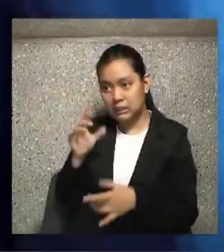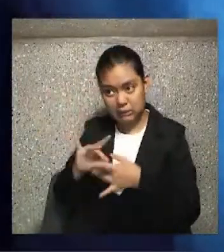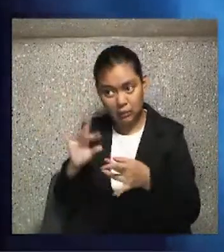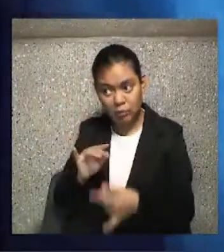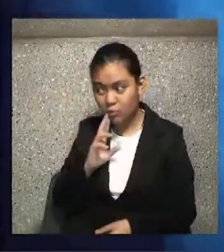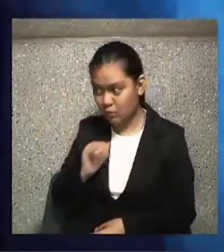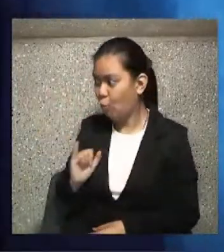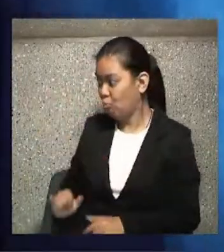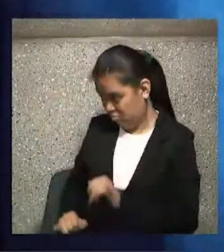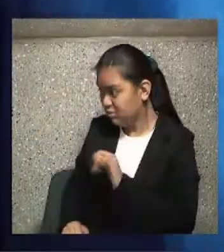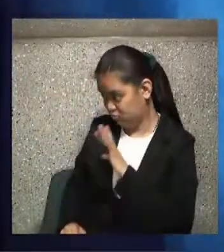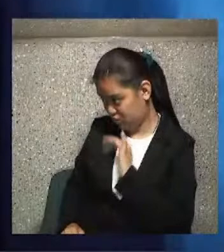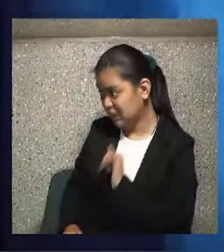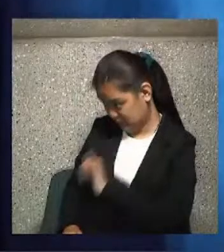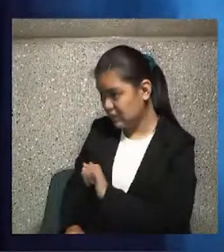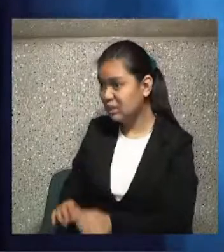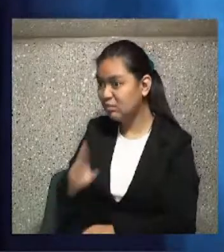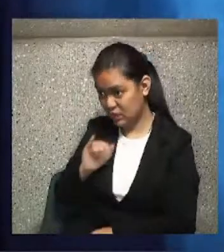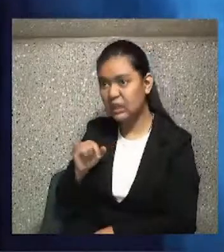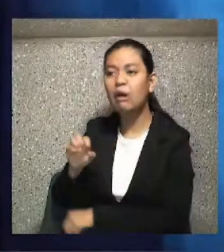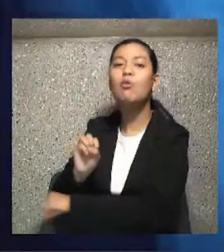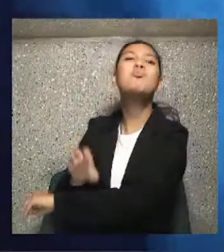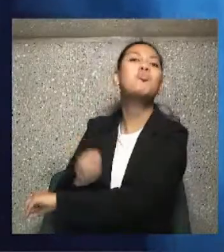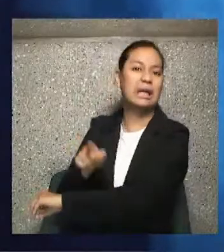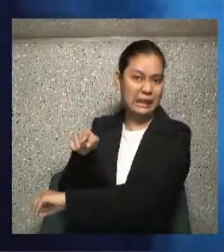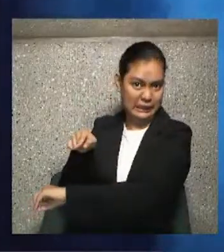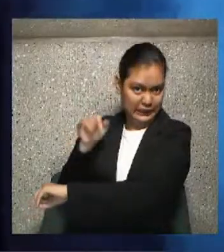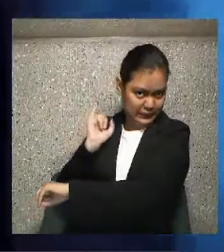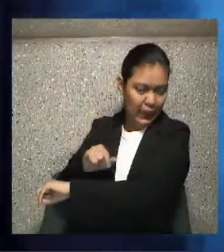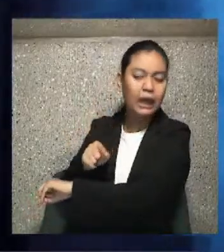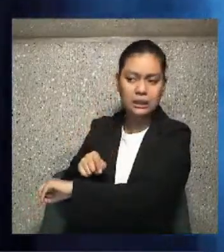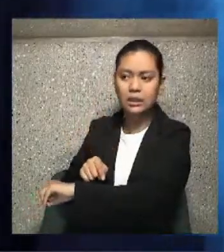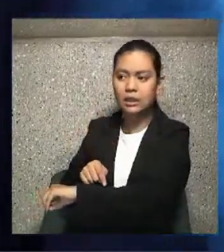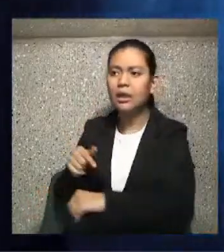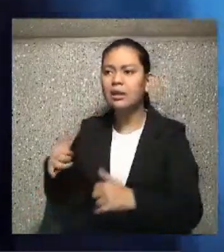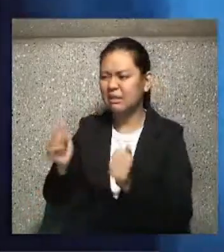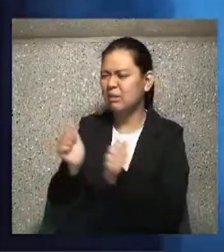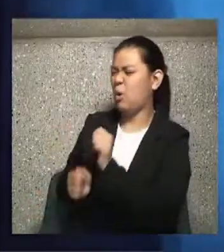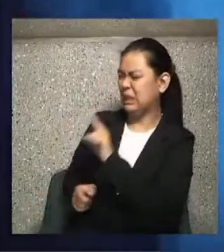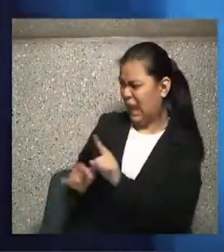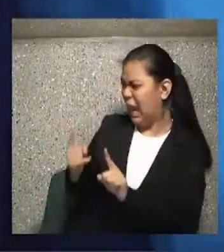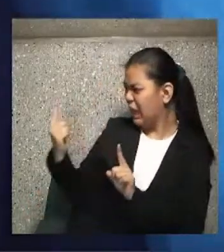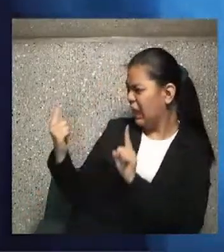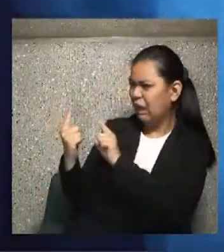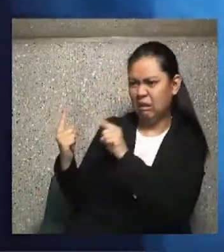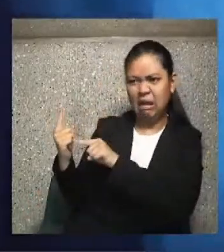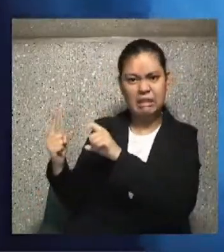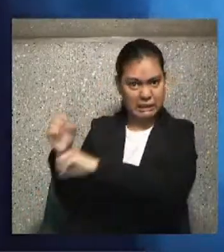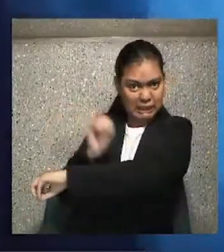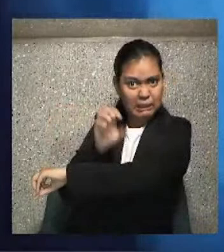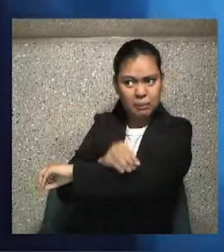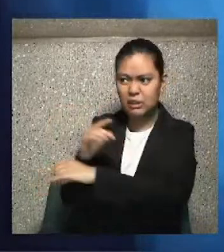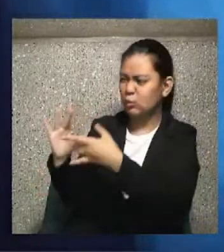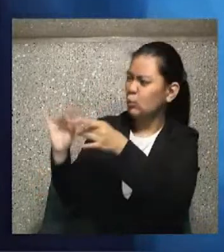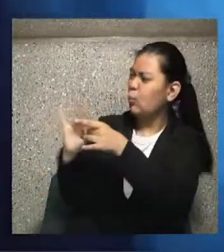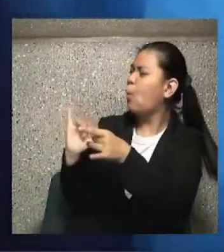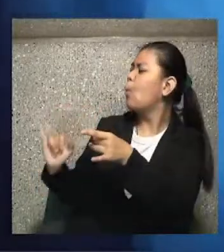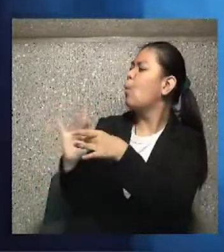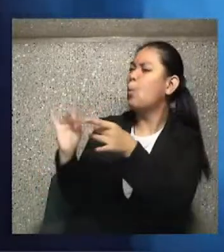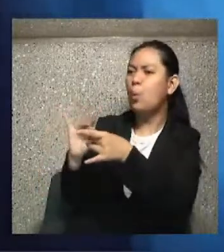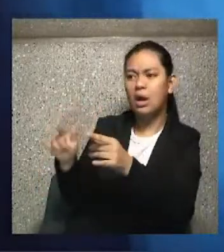But what is Chismas? It's taking delight in the sins of other people. So I don't have to look at my own.